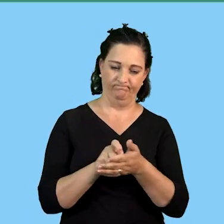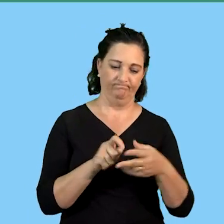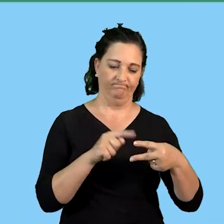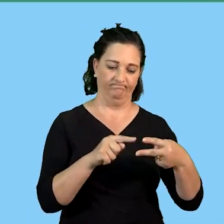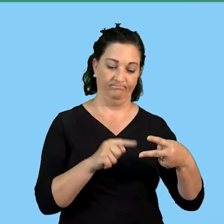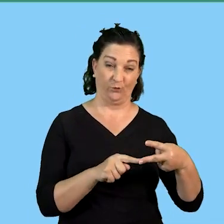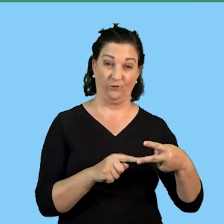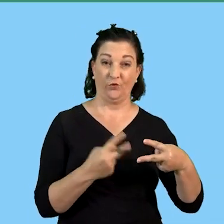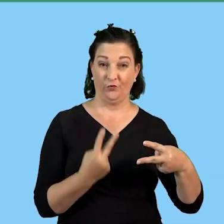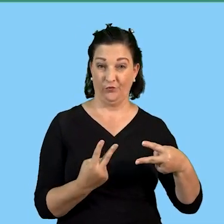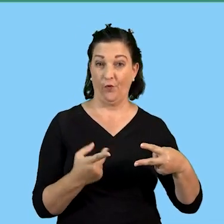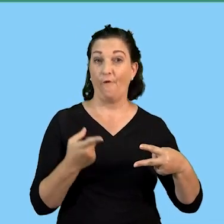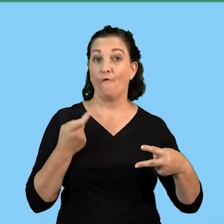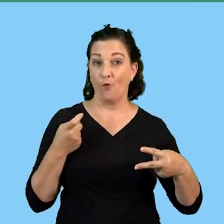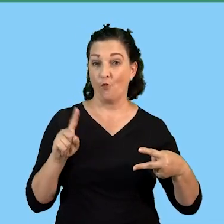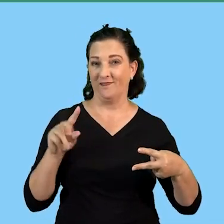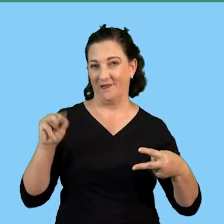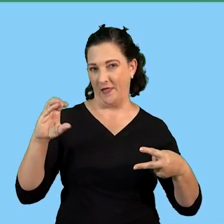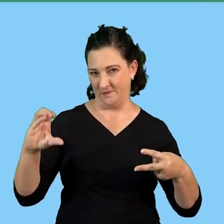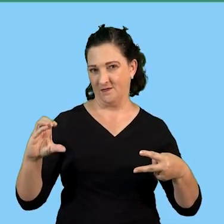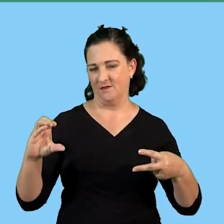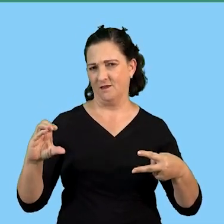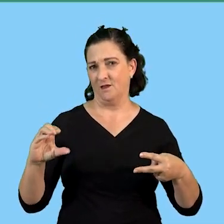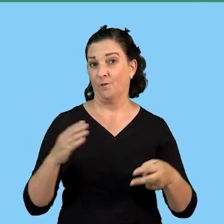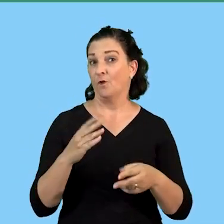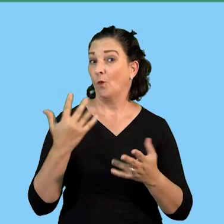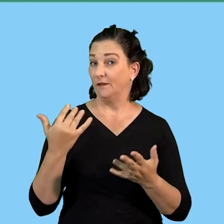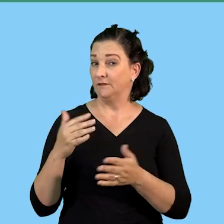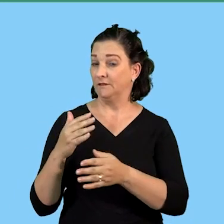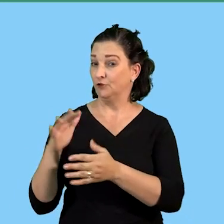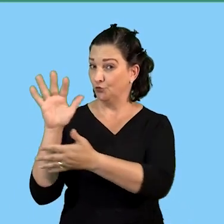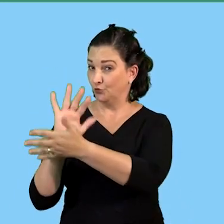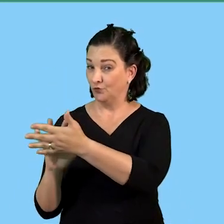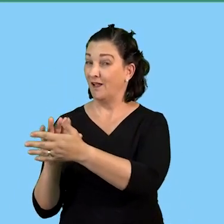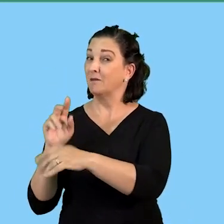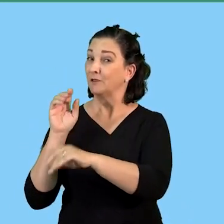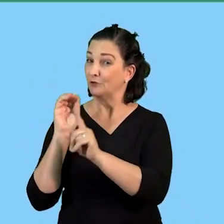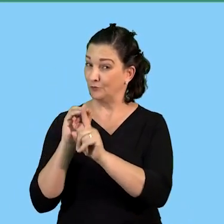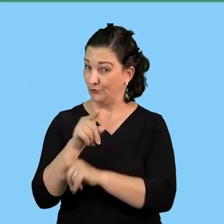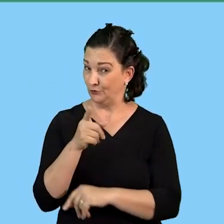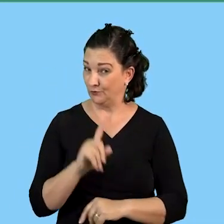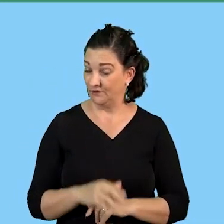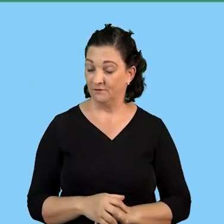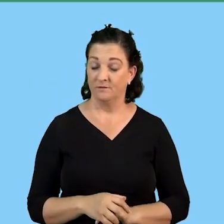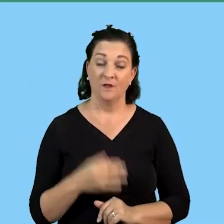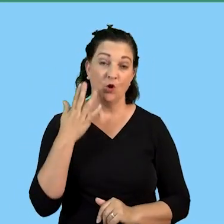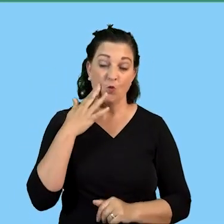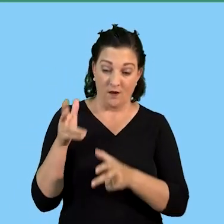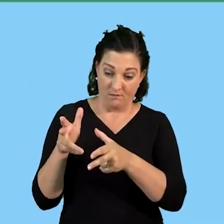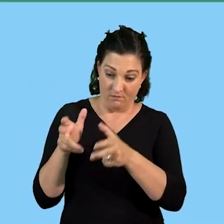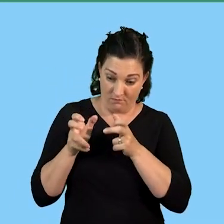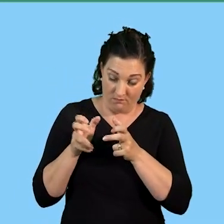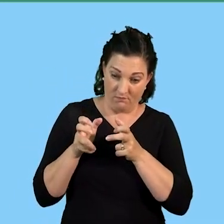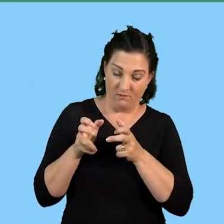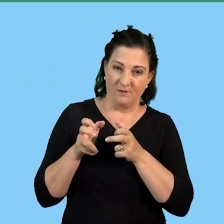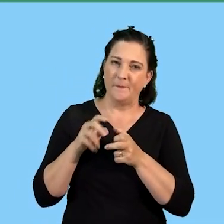by mc from the scenario before we go to the scenario and quote i need to remind you this when we quote